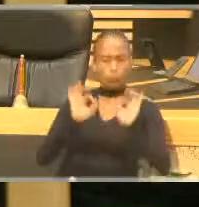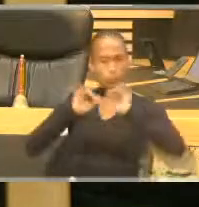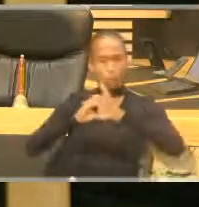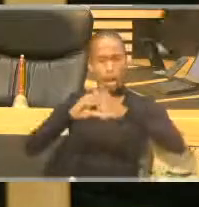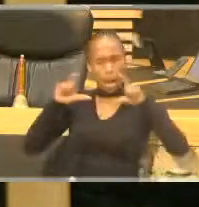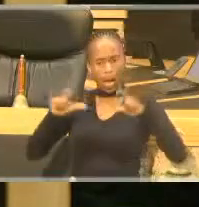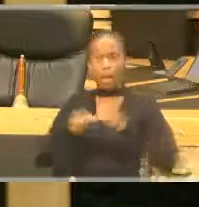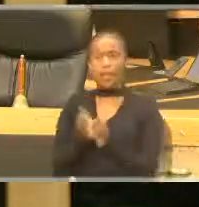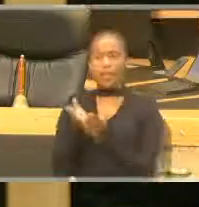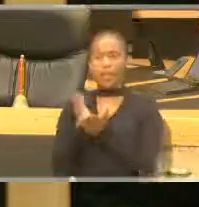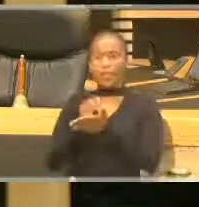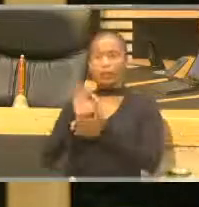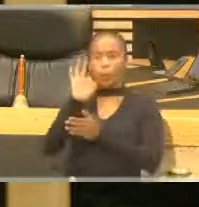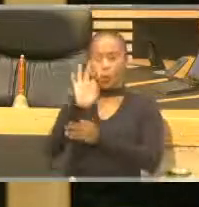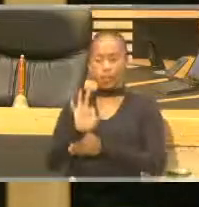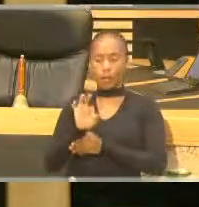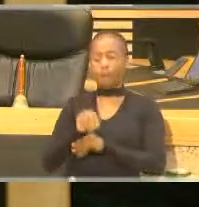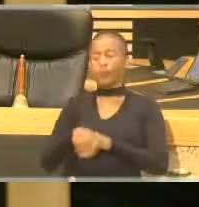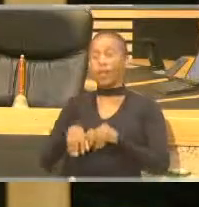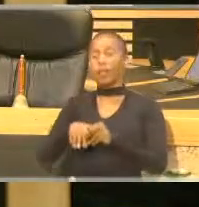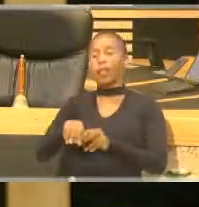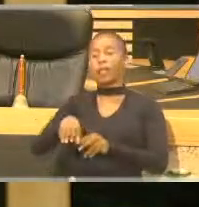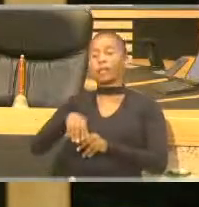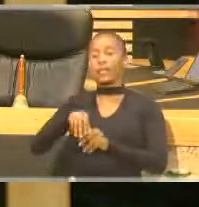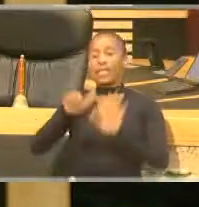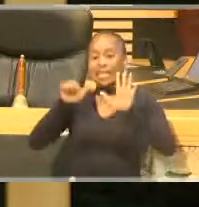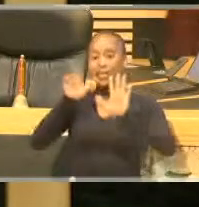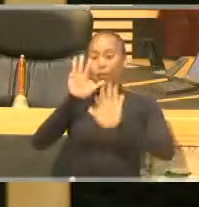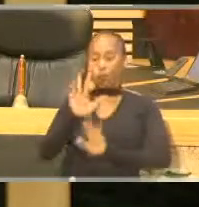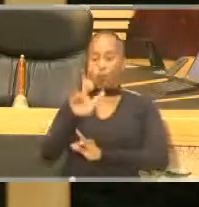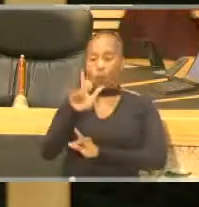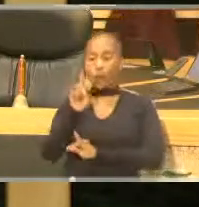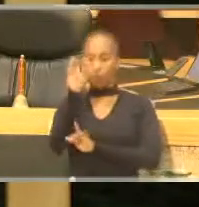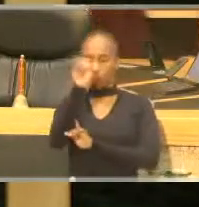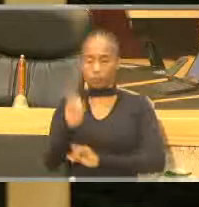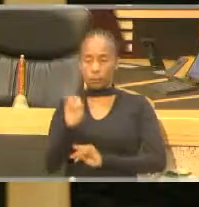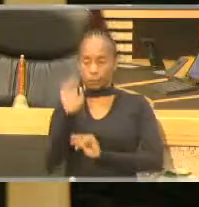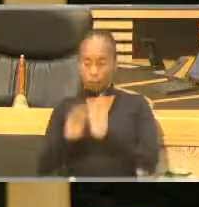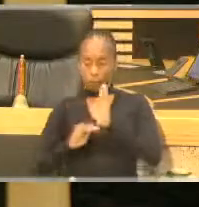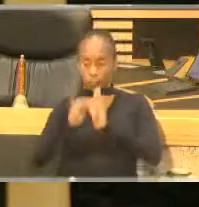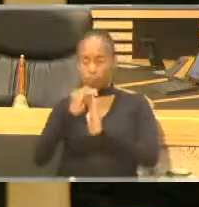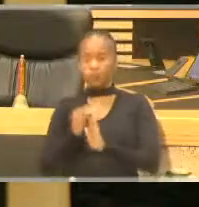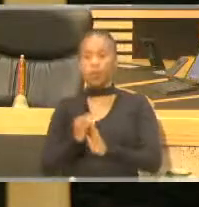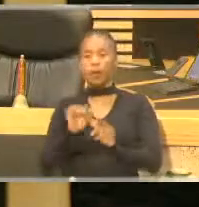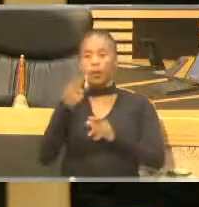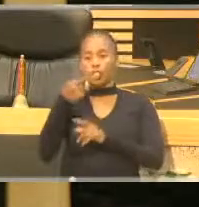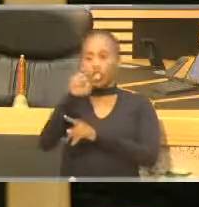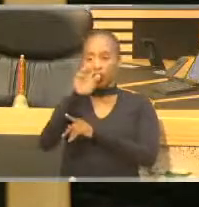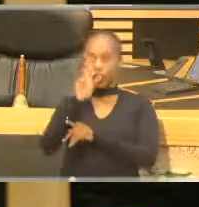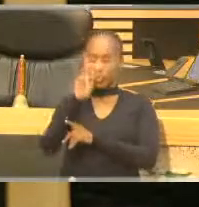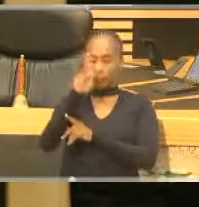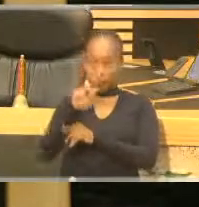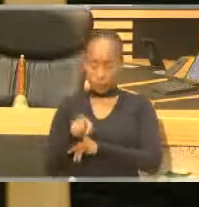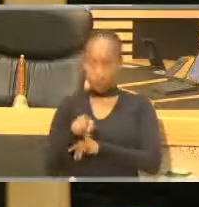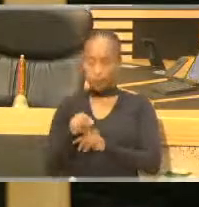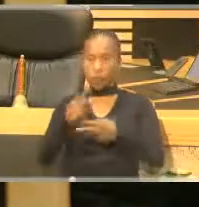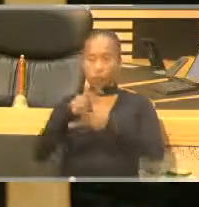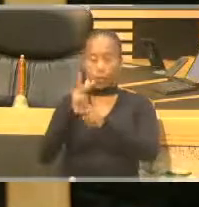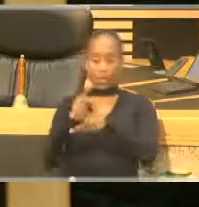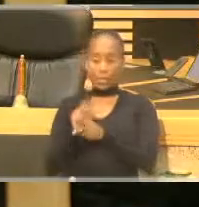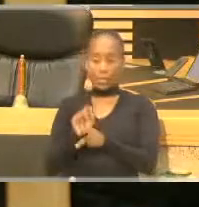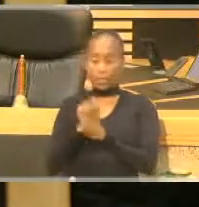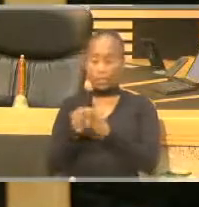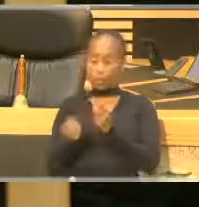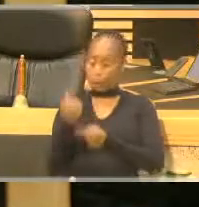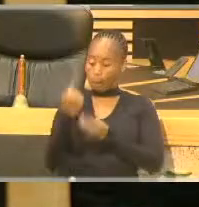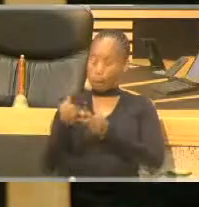with a 61% contribution to the provincial GDP, with the productive sectors picking recovery at a